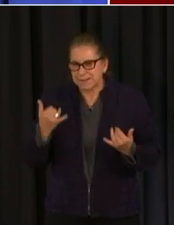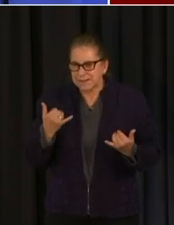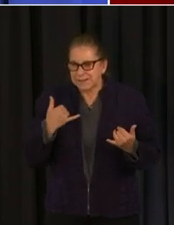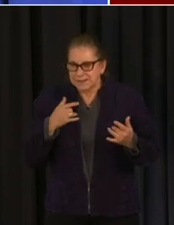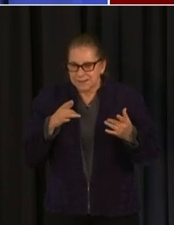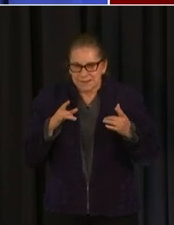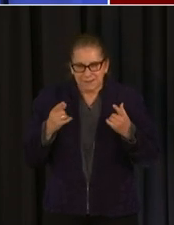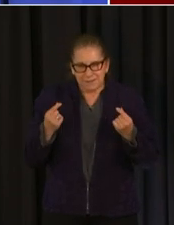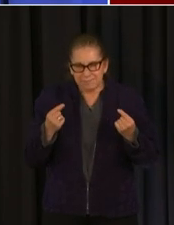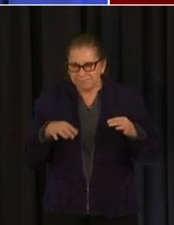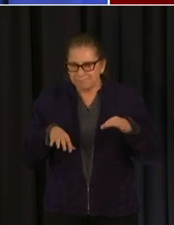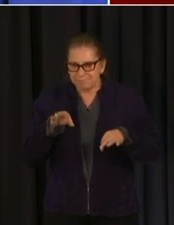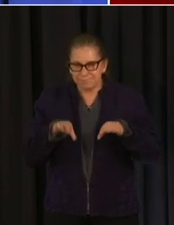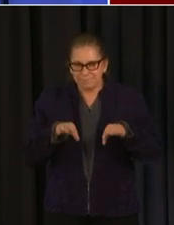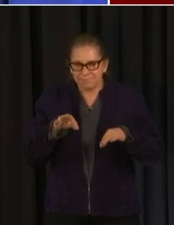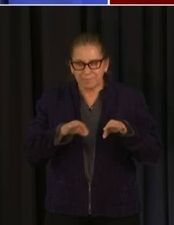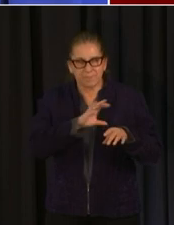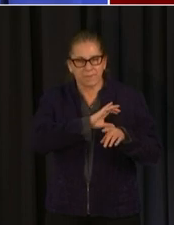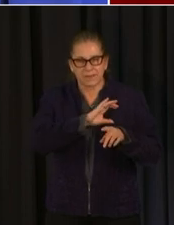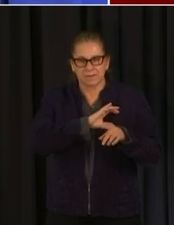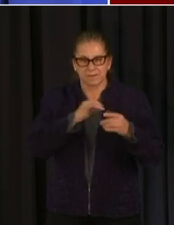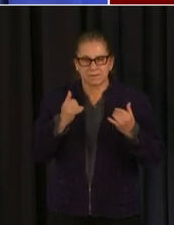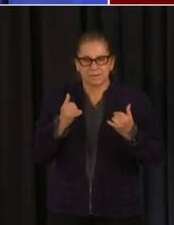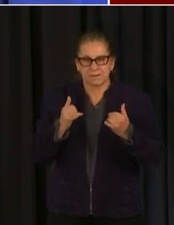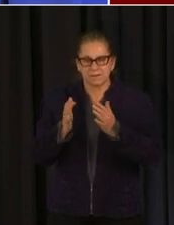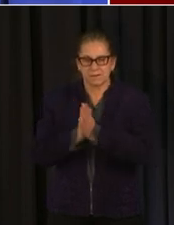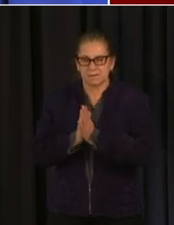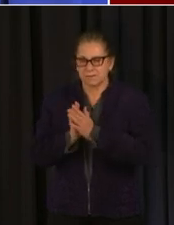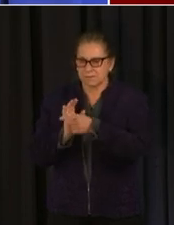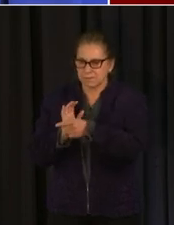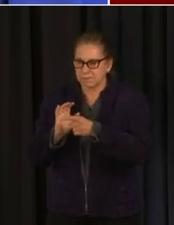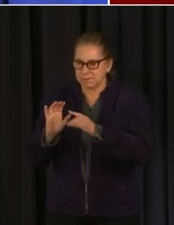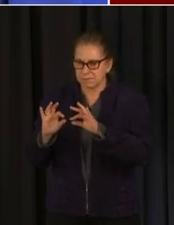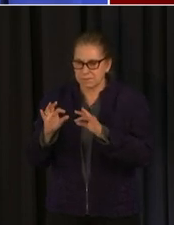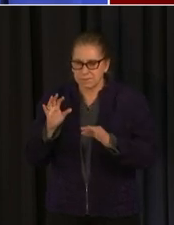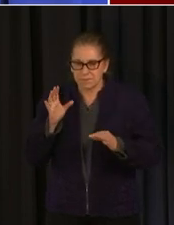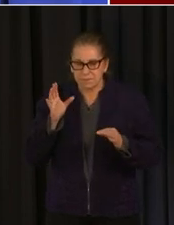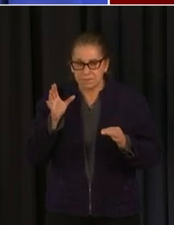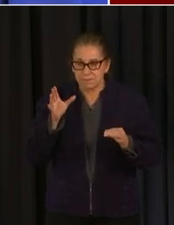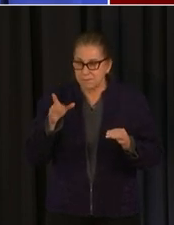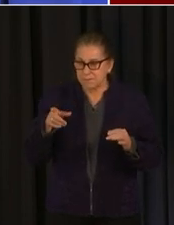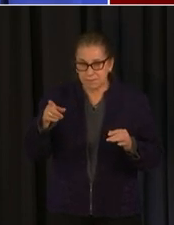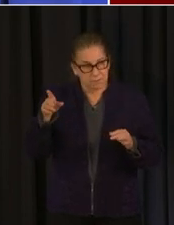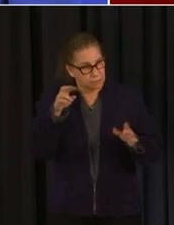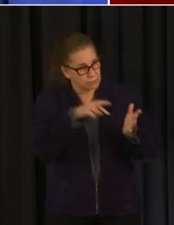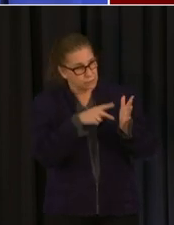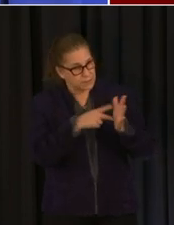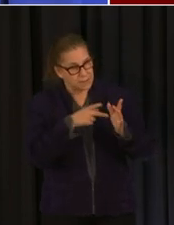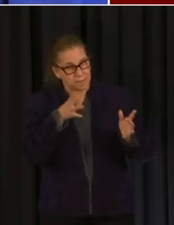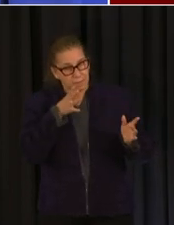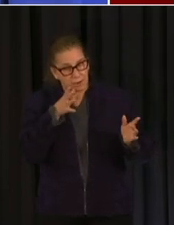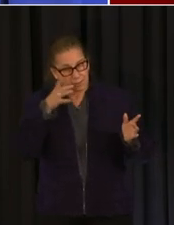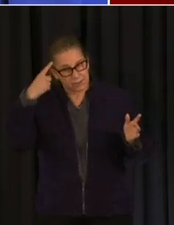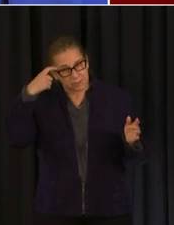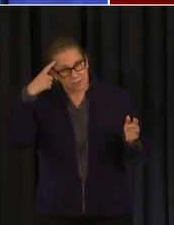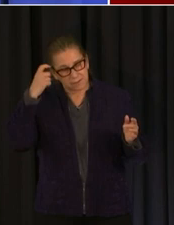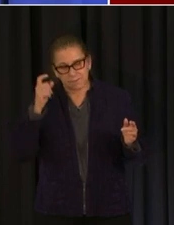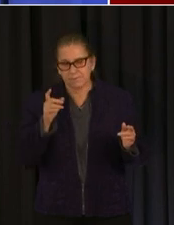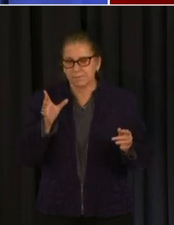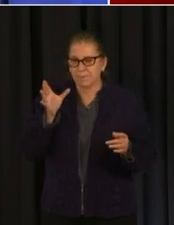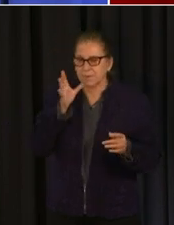the child's um whereabouts is the mother a suspect or in custody she's the only person of interest